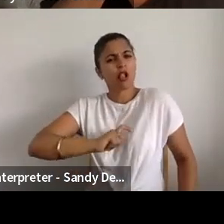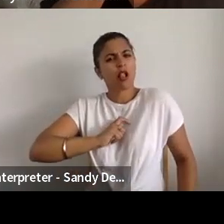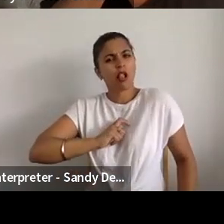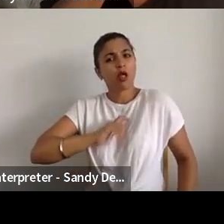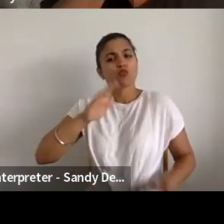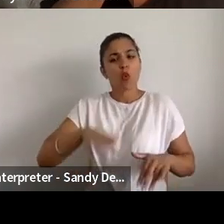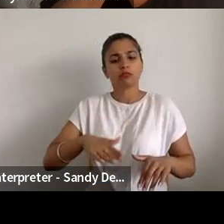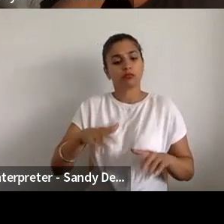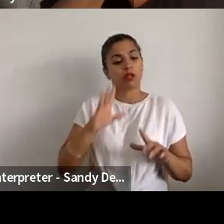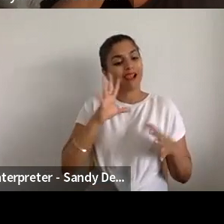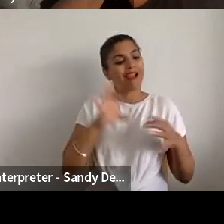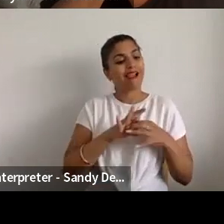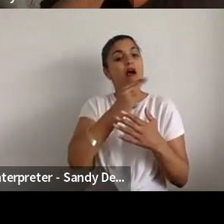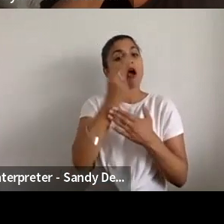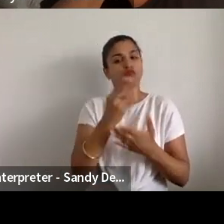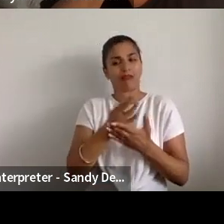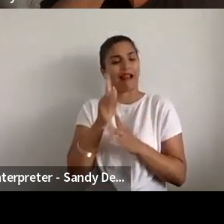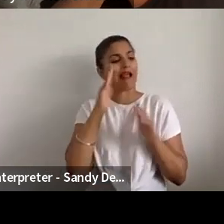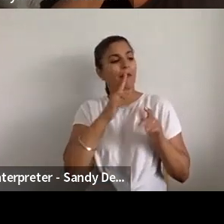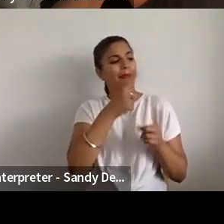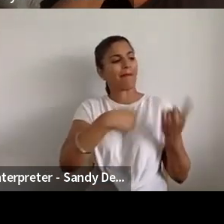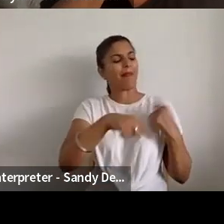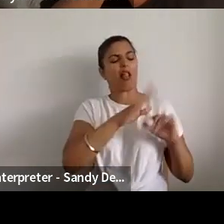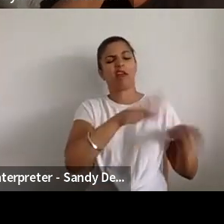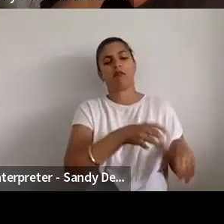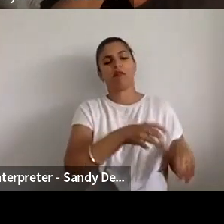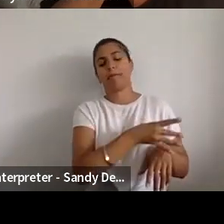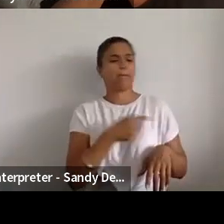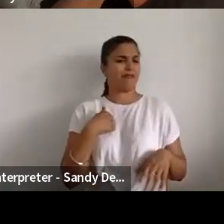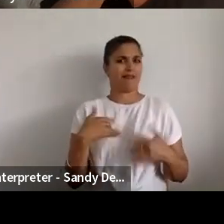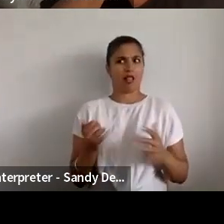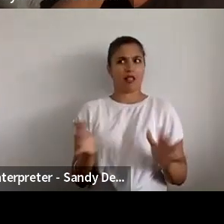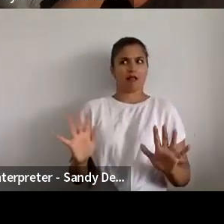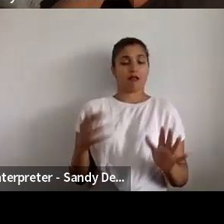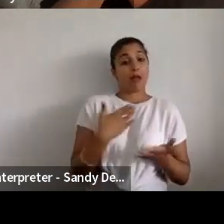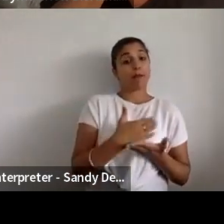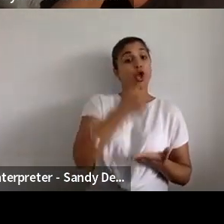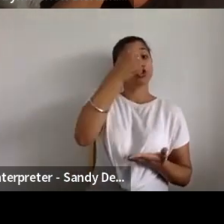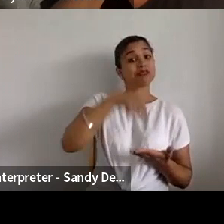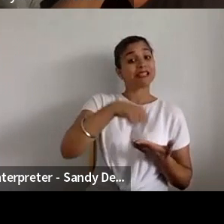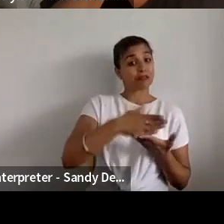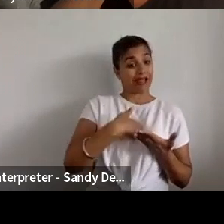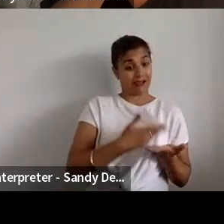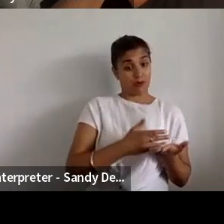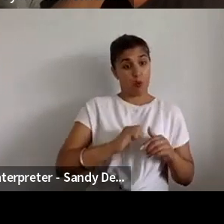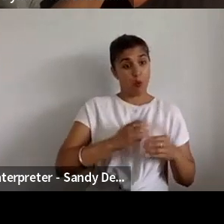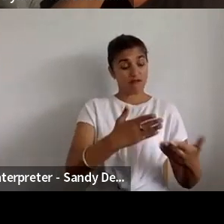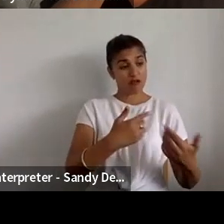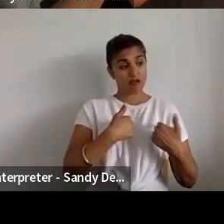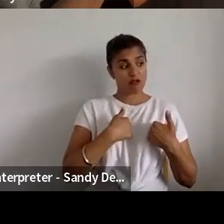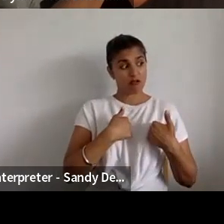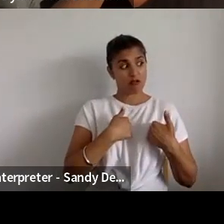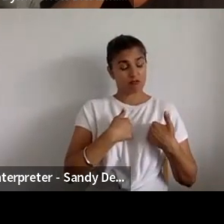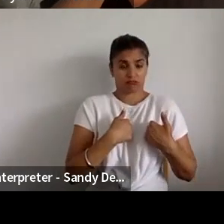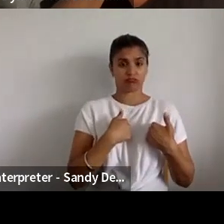person and the people and as our bursaries were kind of no strings attached cash we didn't think it was our place to